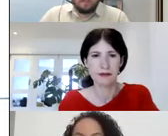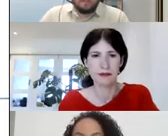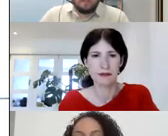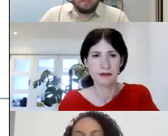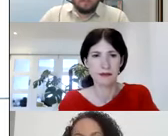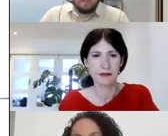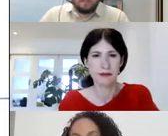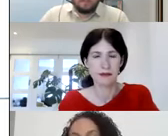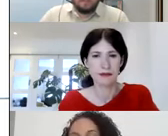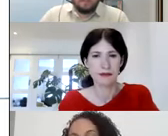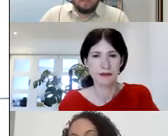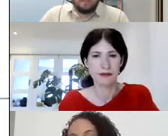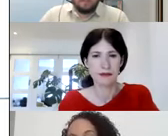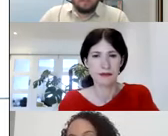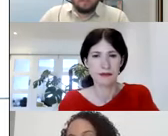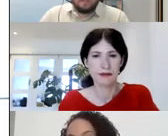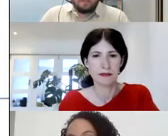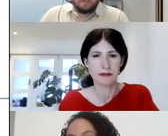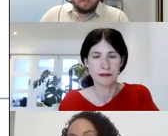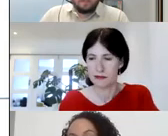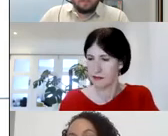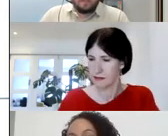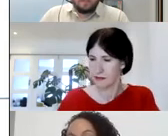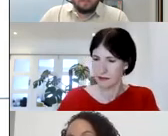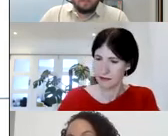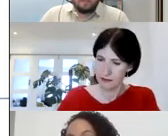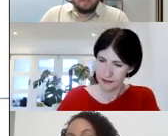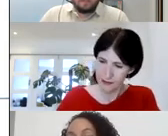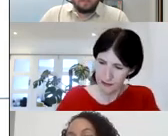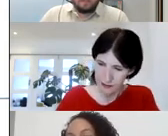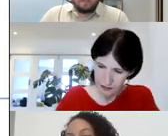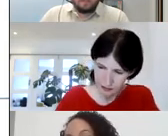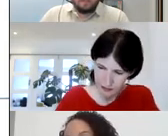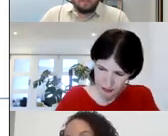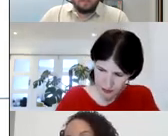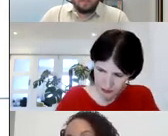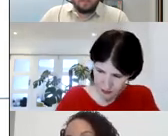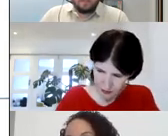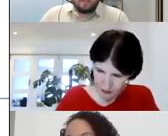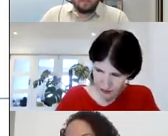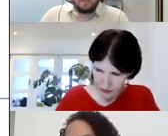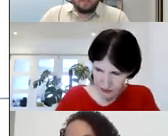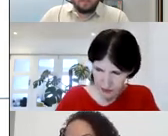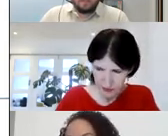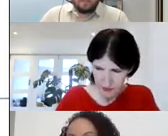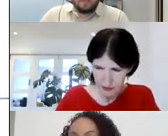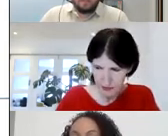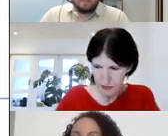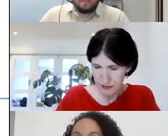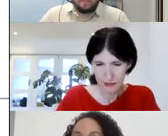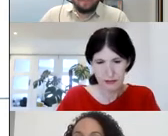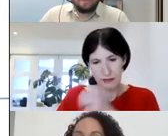And we are overseen by the Professional Standards Authority, which is the PSA, who are the regulators of the regulators,